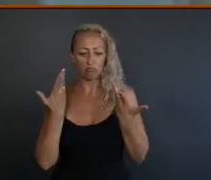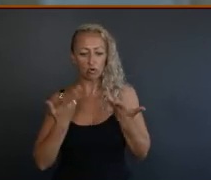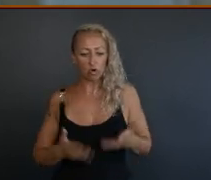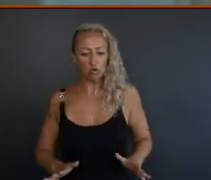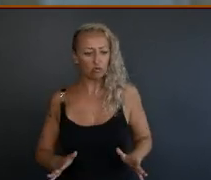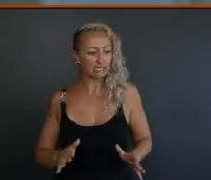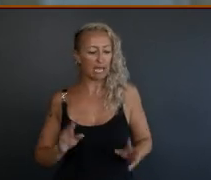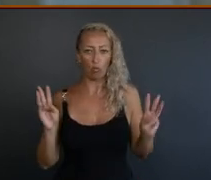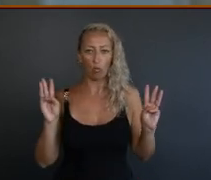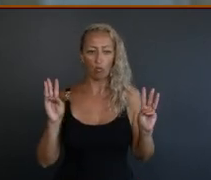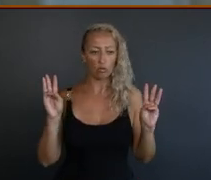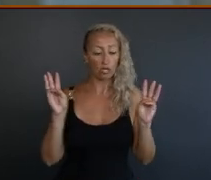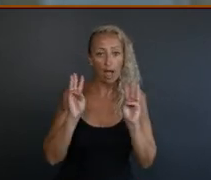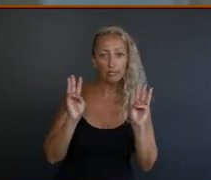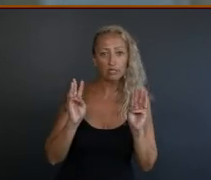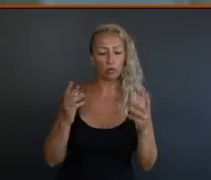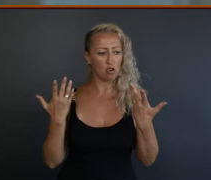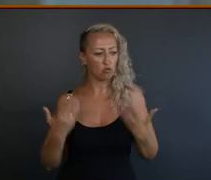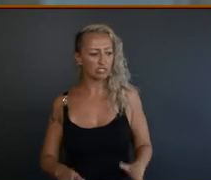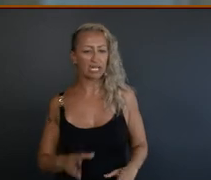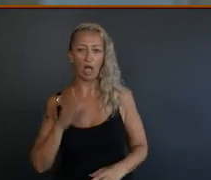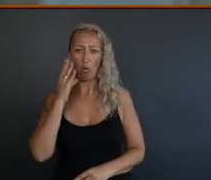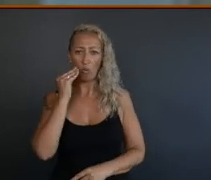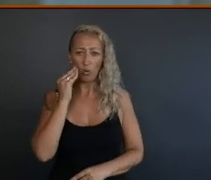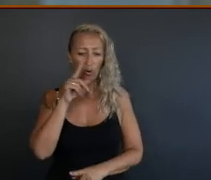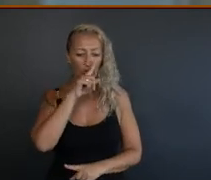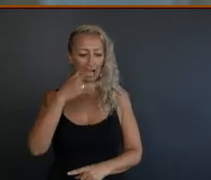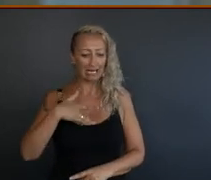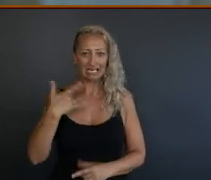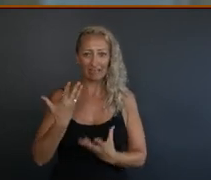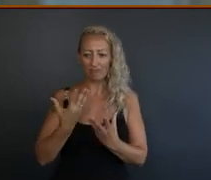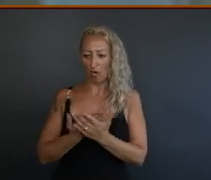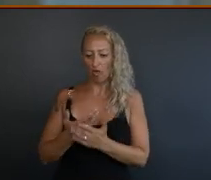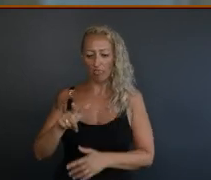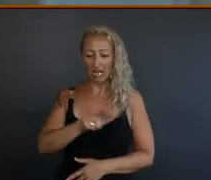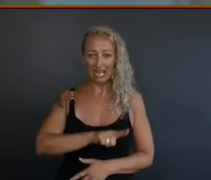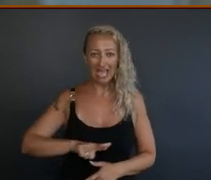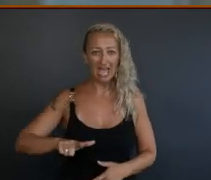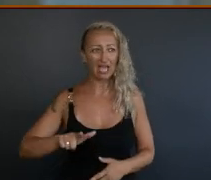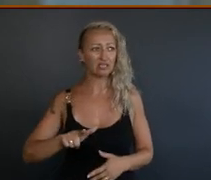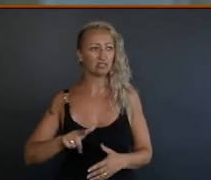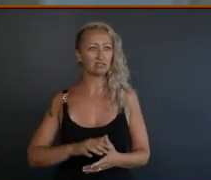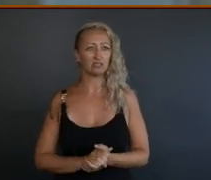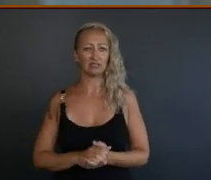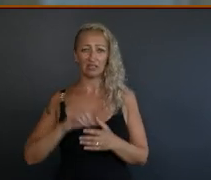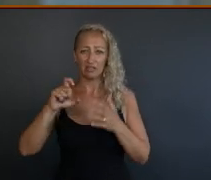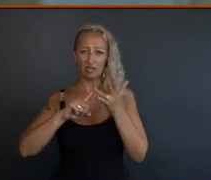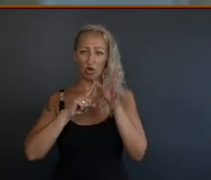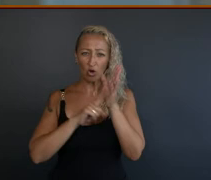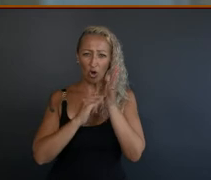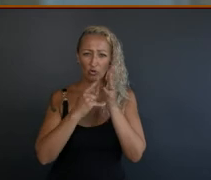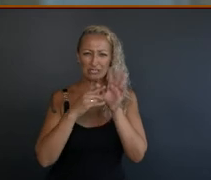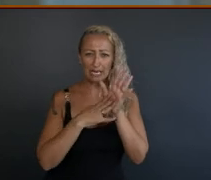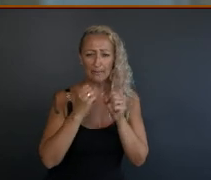unstable, it's making our land inhabitable, you know. And where does the waste come from after these projects, especially that coal, you know, coal seam